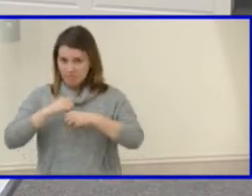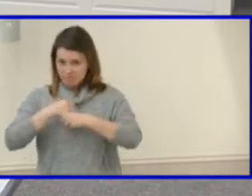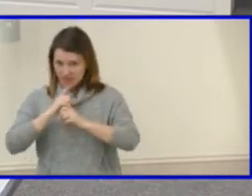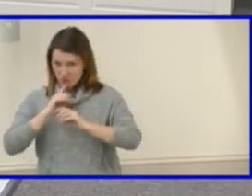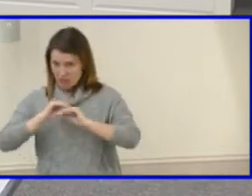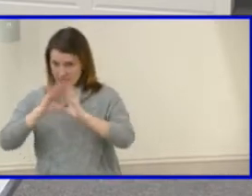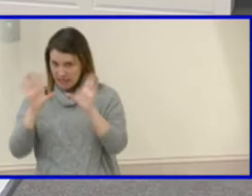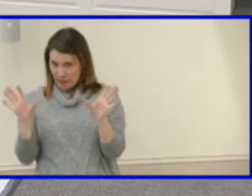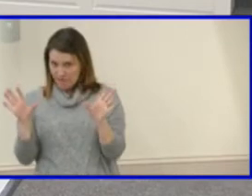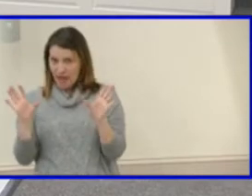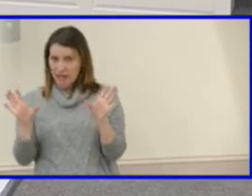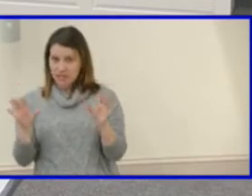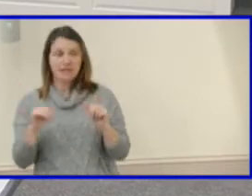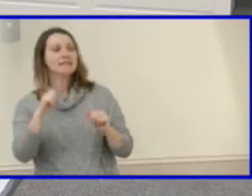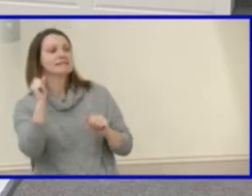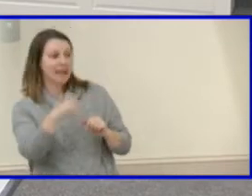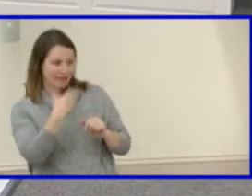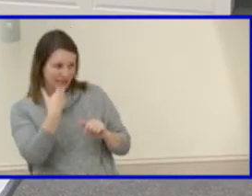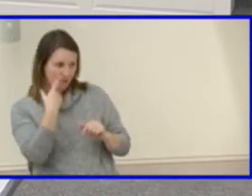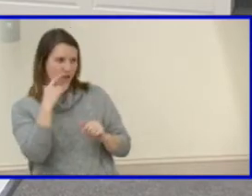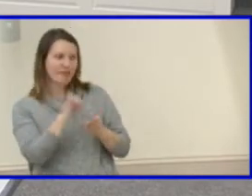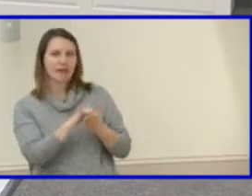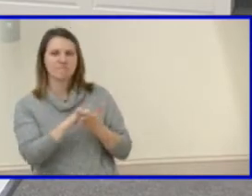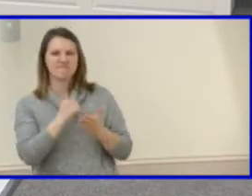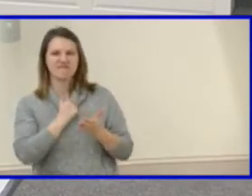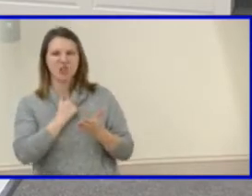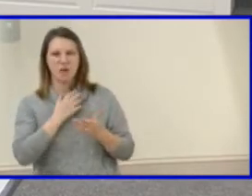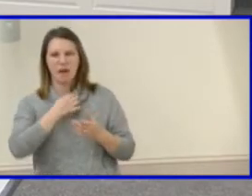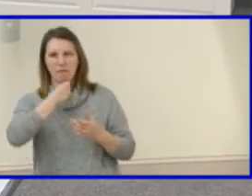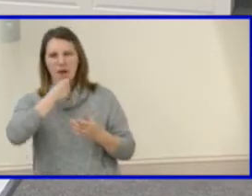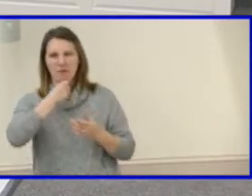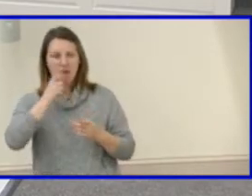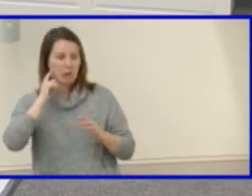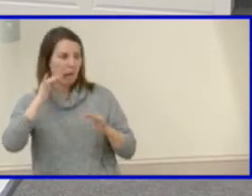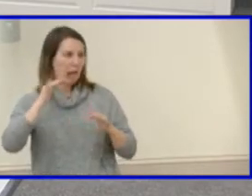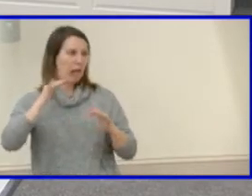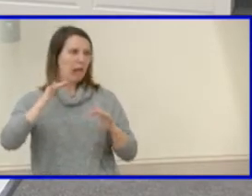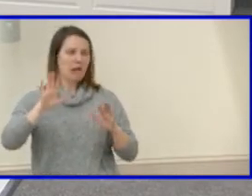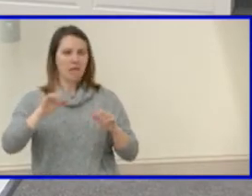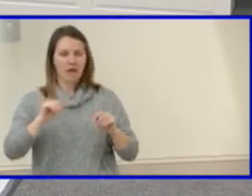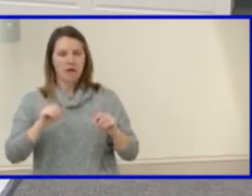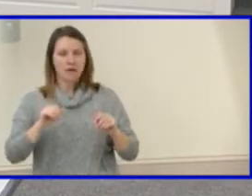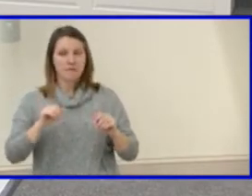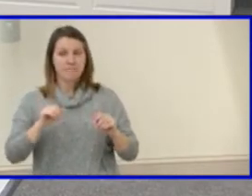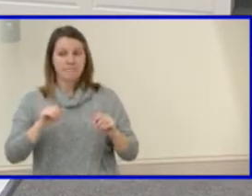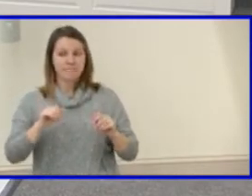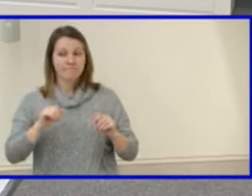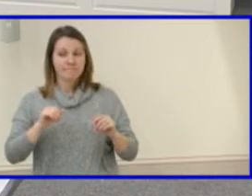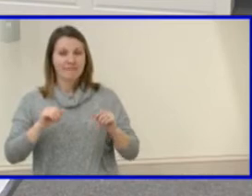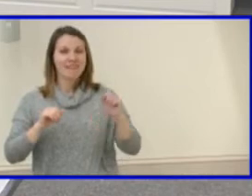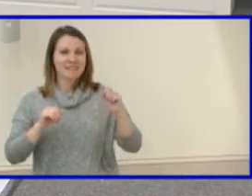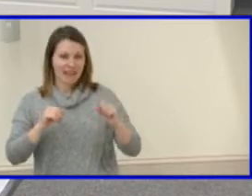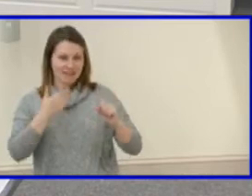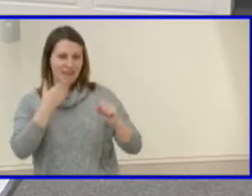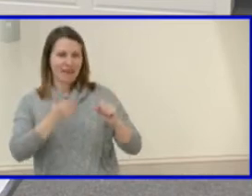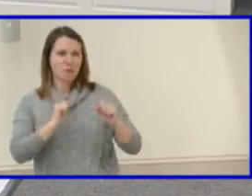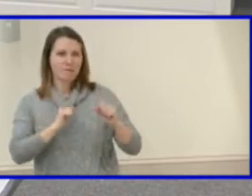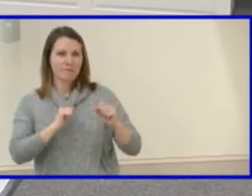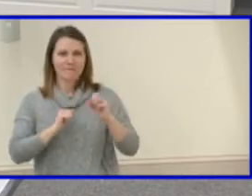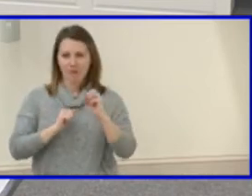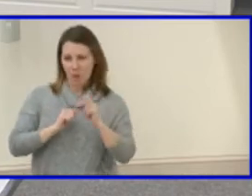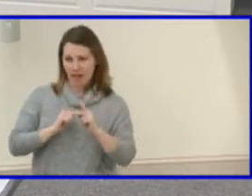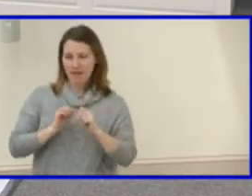Thank you for that. Sorry. I'm echoing. Yes. Thank you. ma'am. Okay.